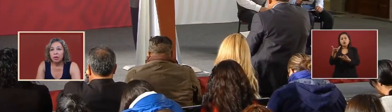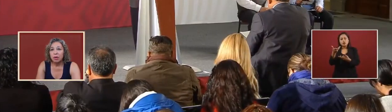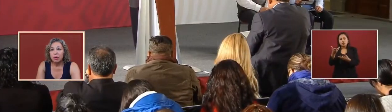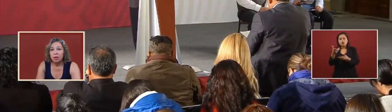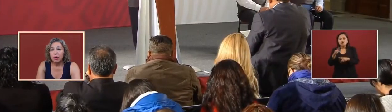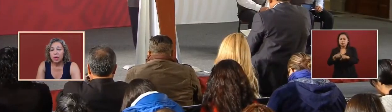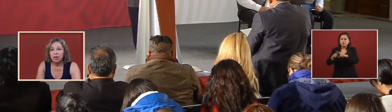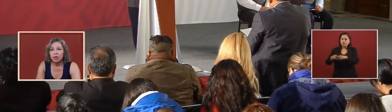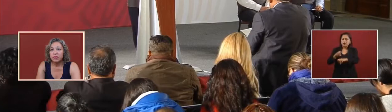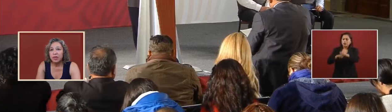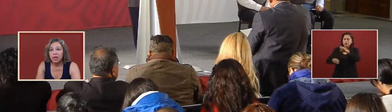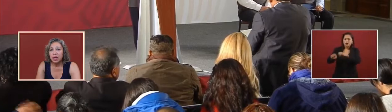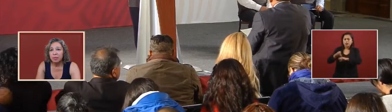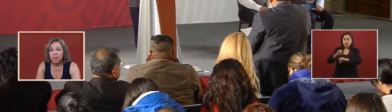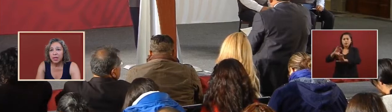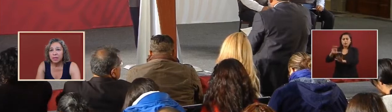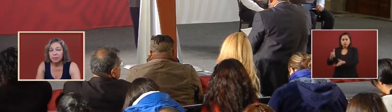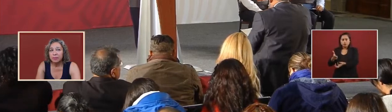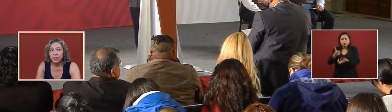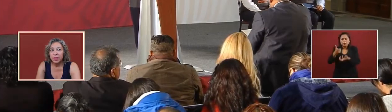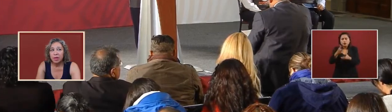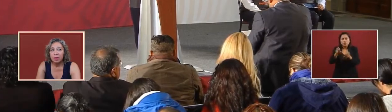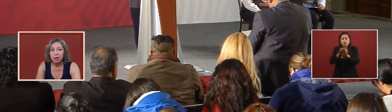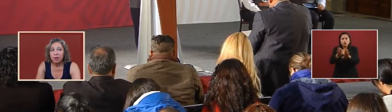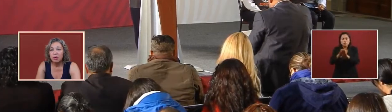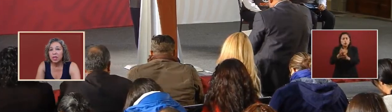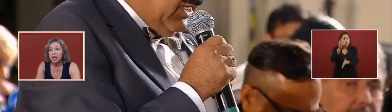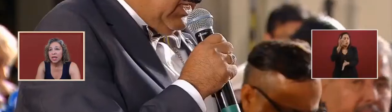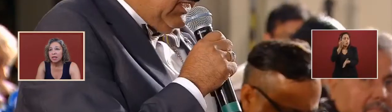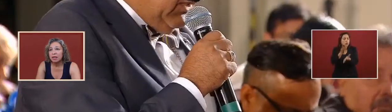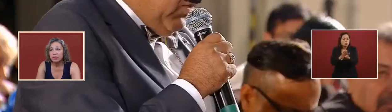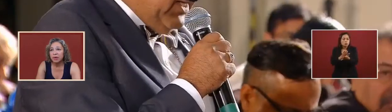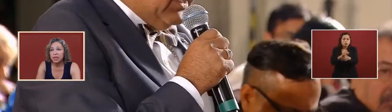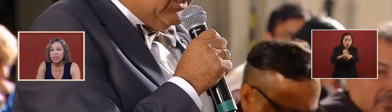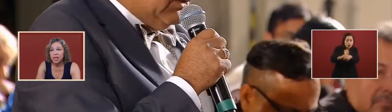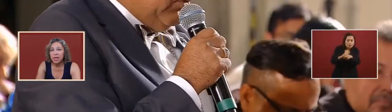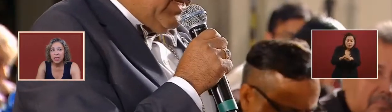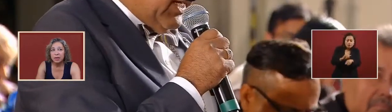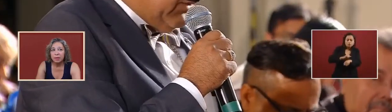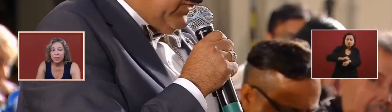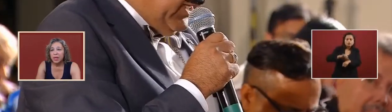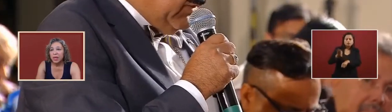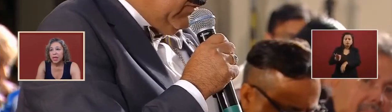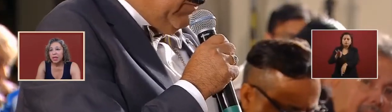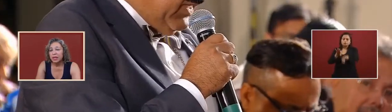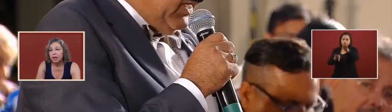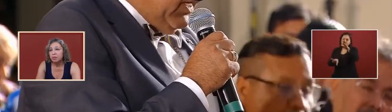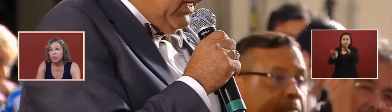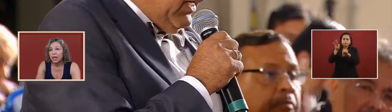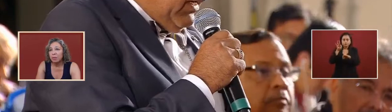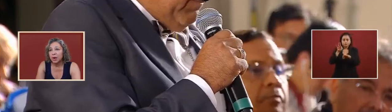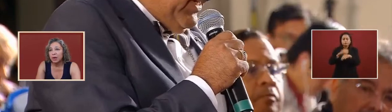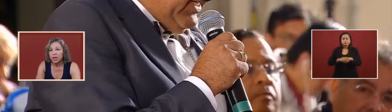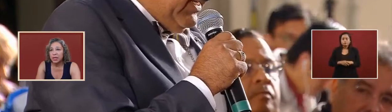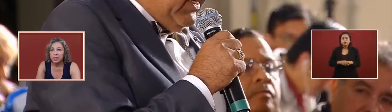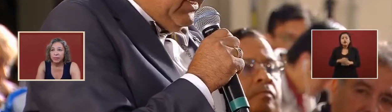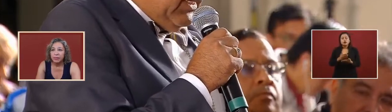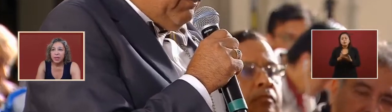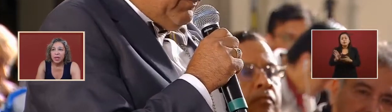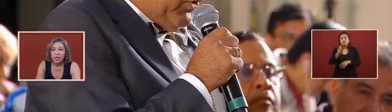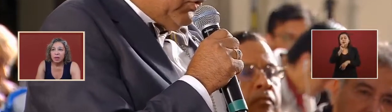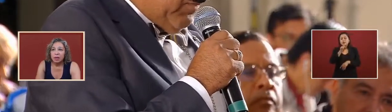that in order for the companies they are only letting their friends get in and they have a black market